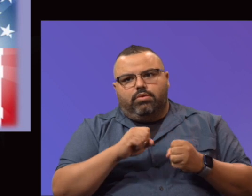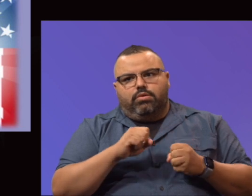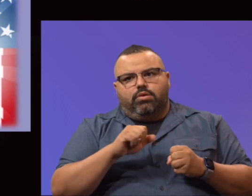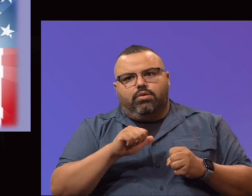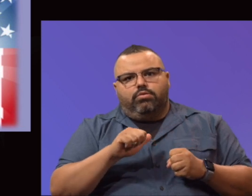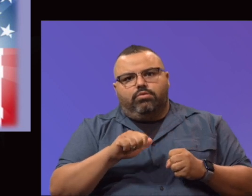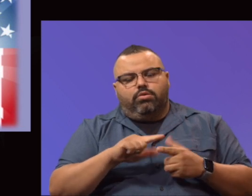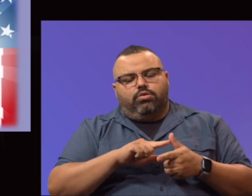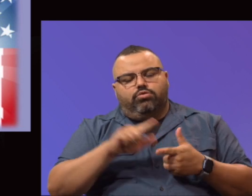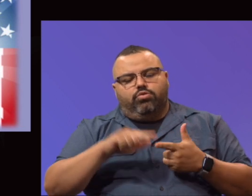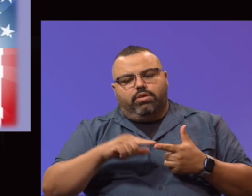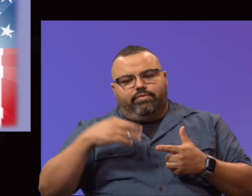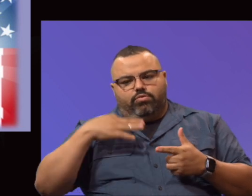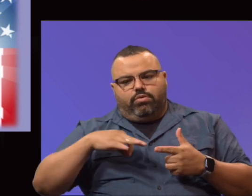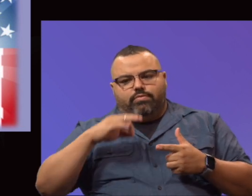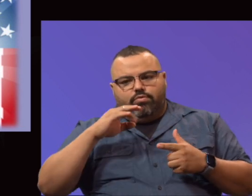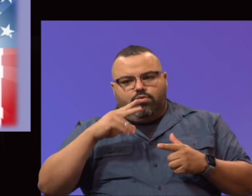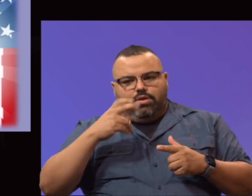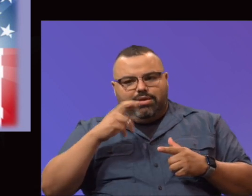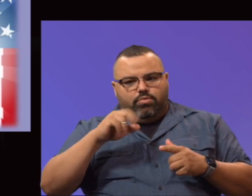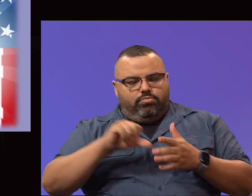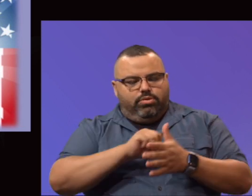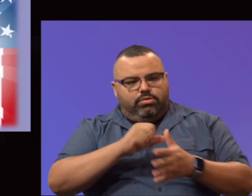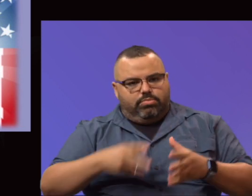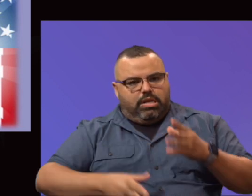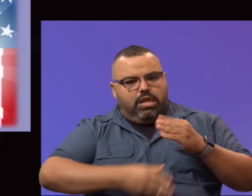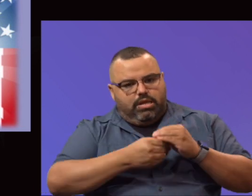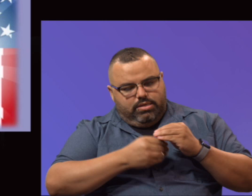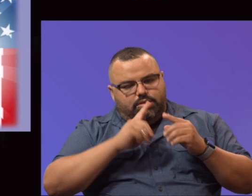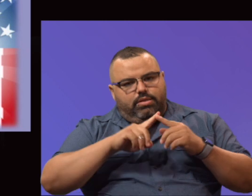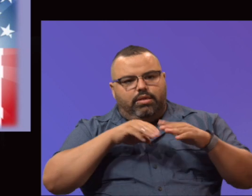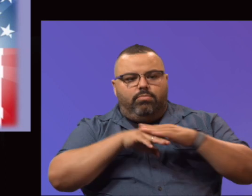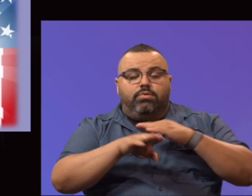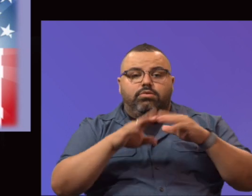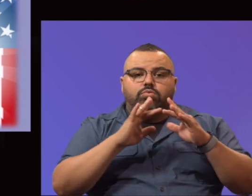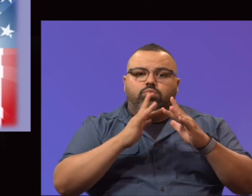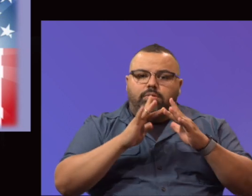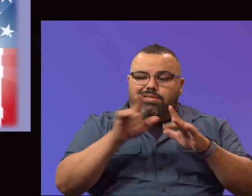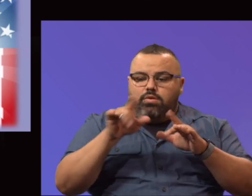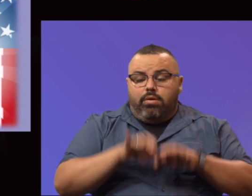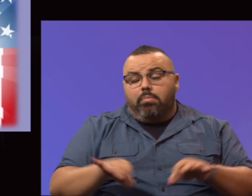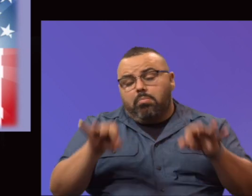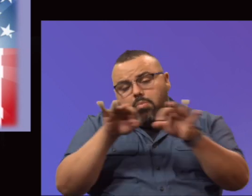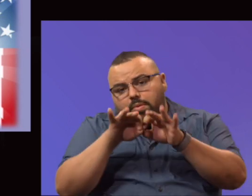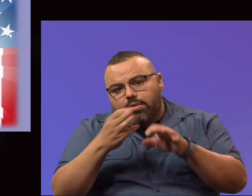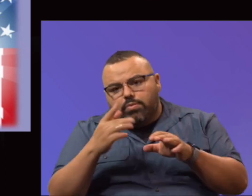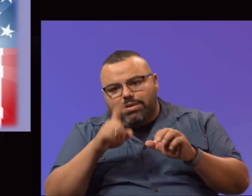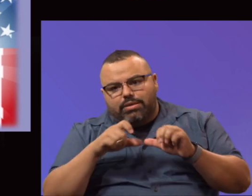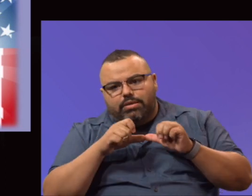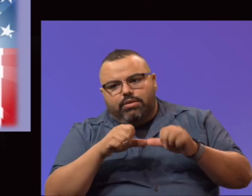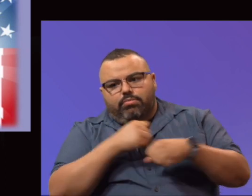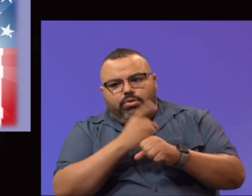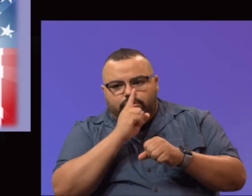heroes pages have been added in the admissions website. These are important pieces that we need to continue to make sure that students